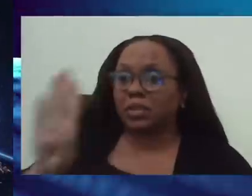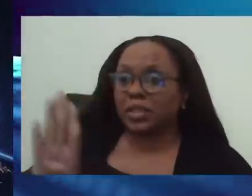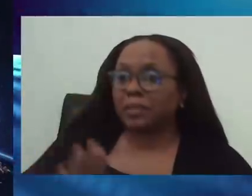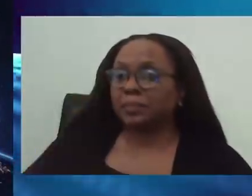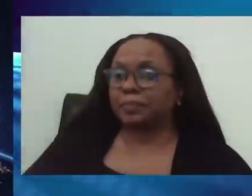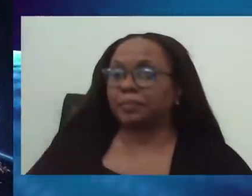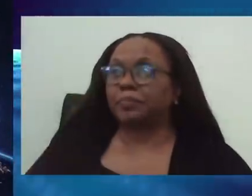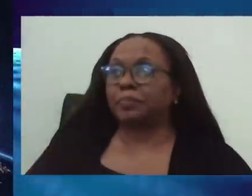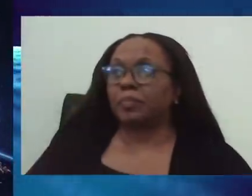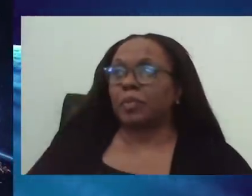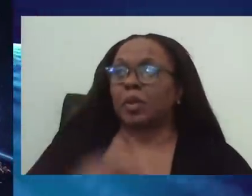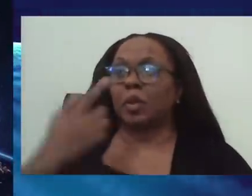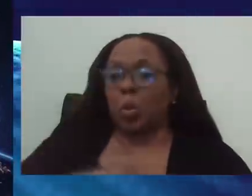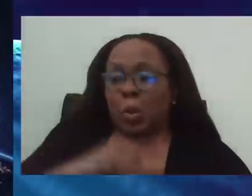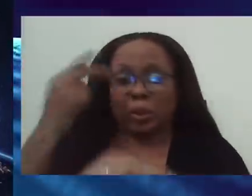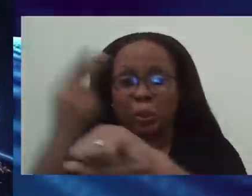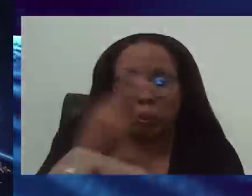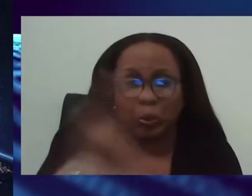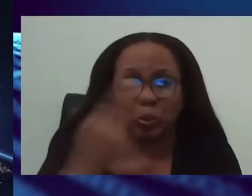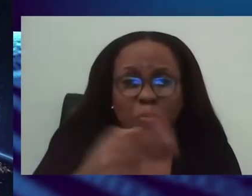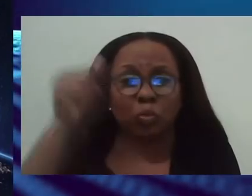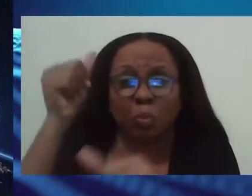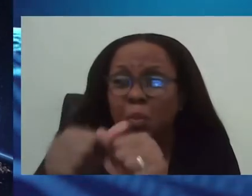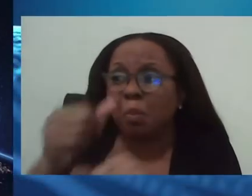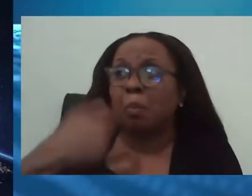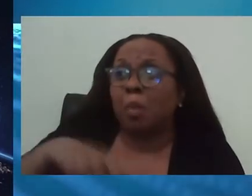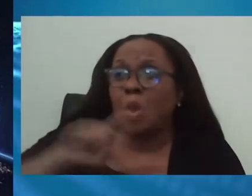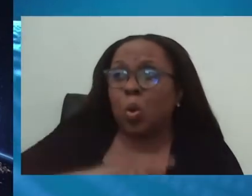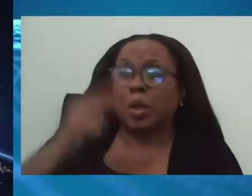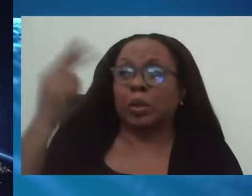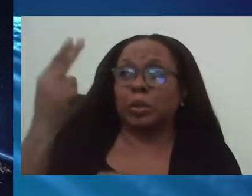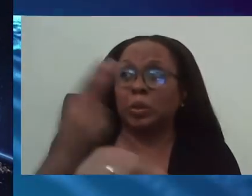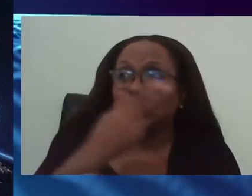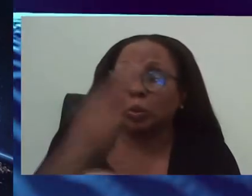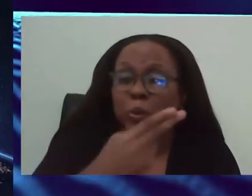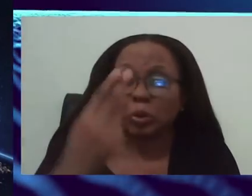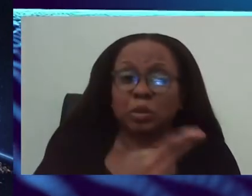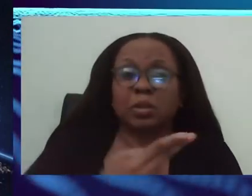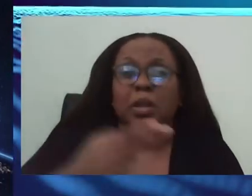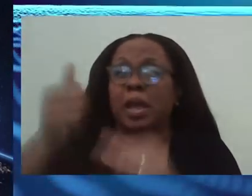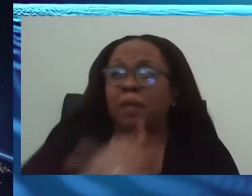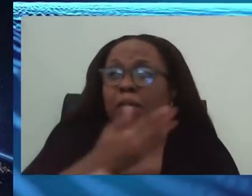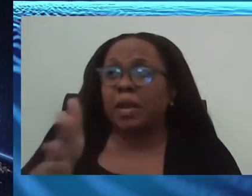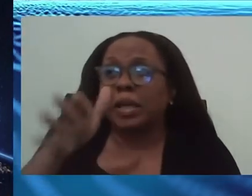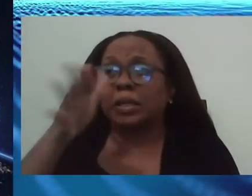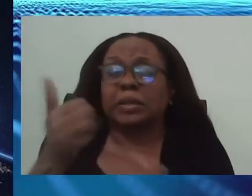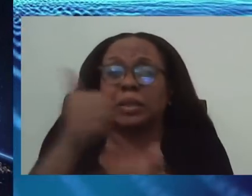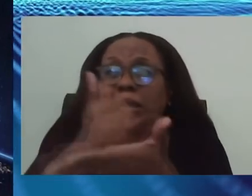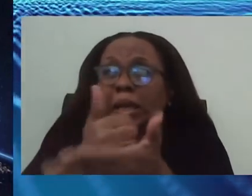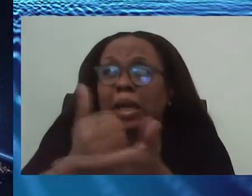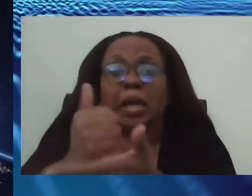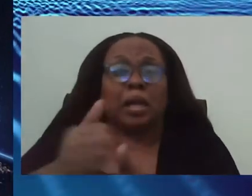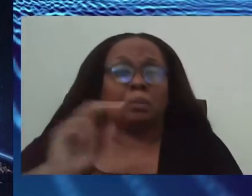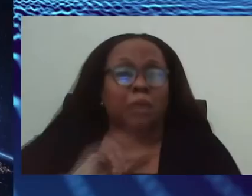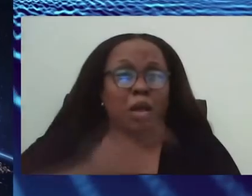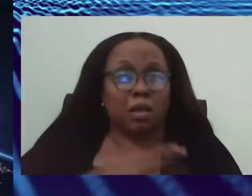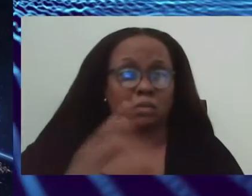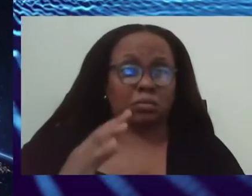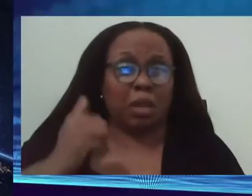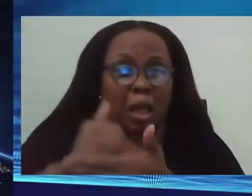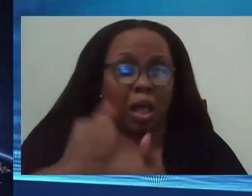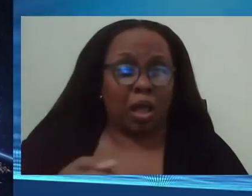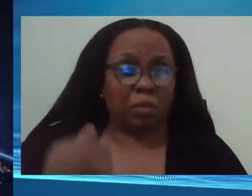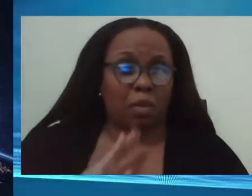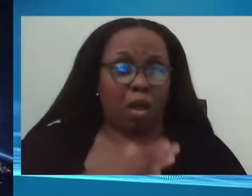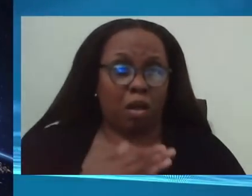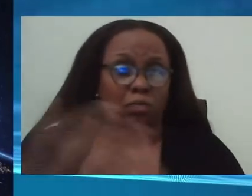using very, we're using the resources that we have to be able to do the duty that we need to do best,